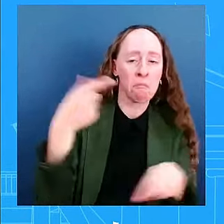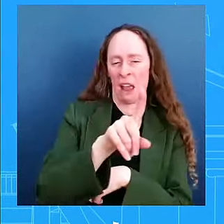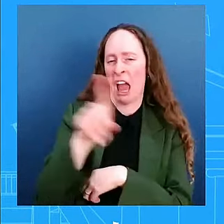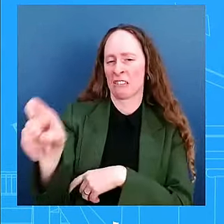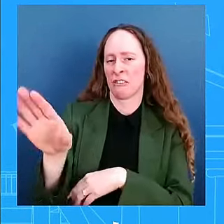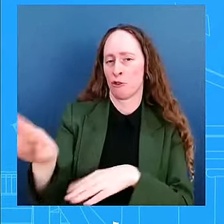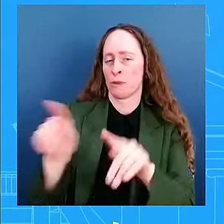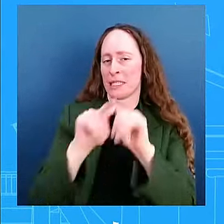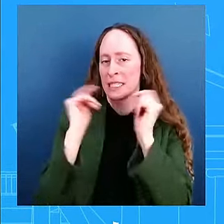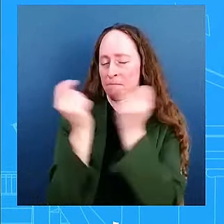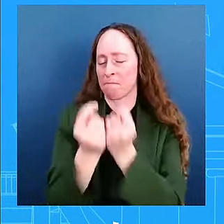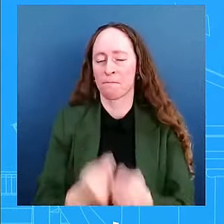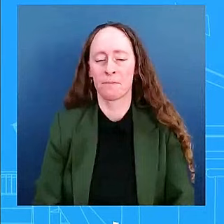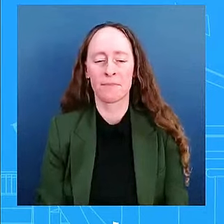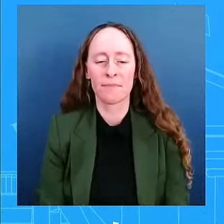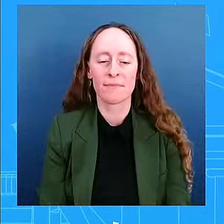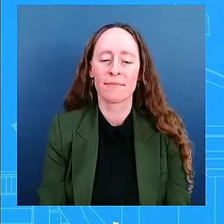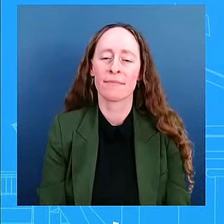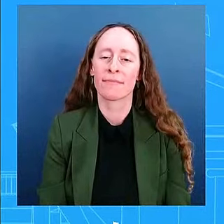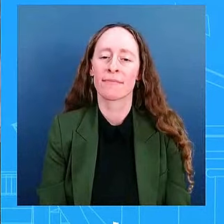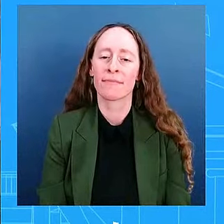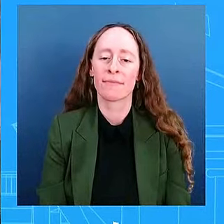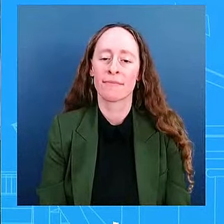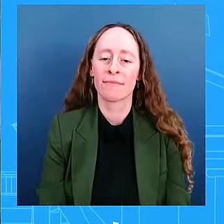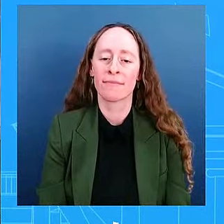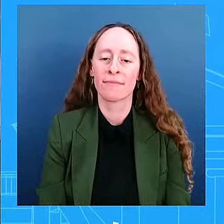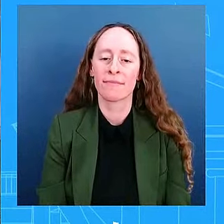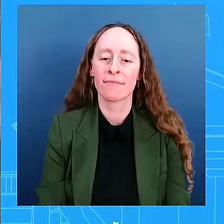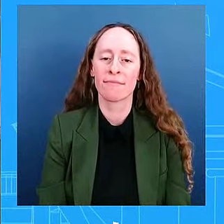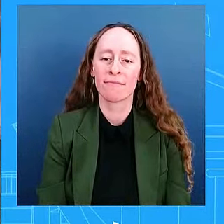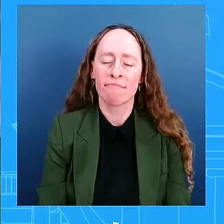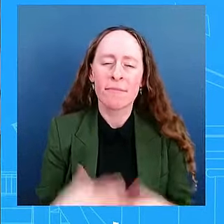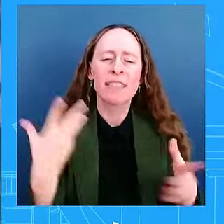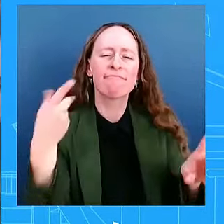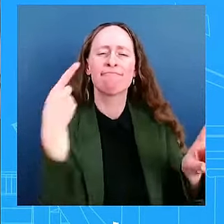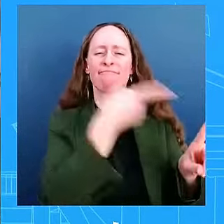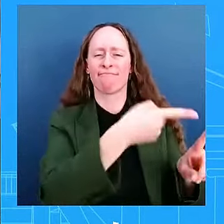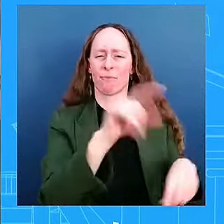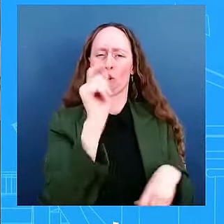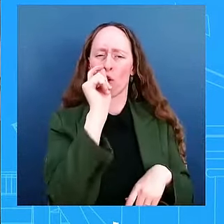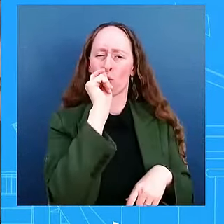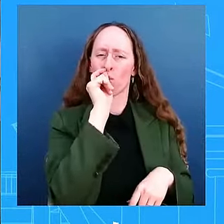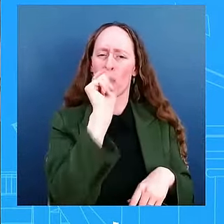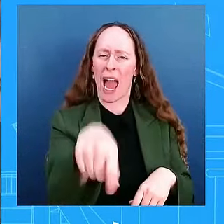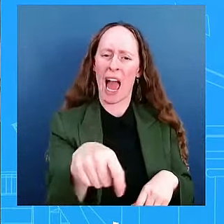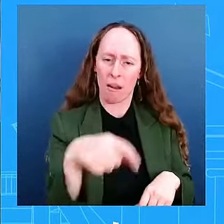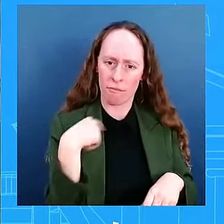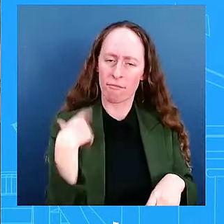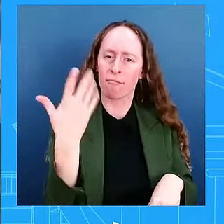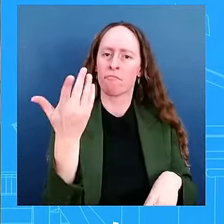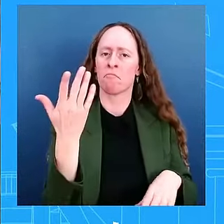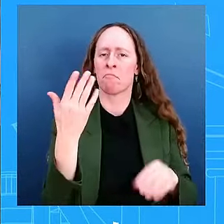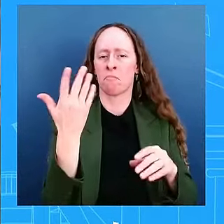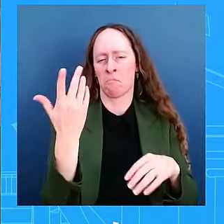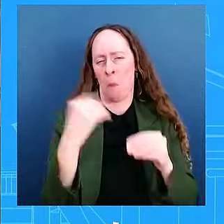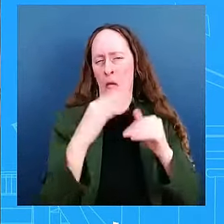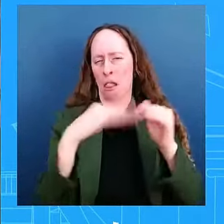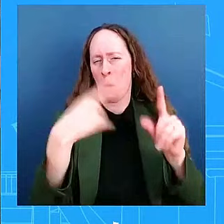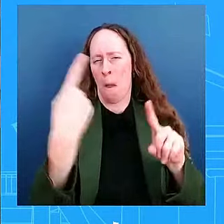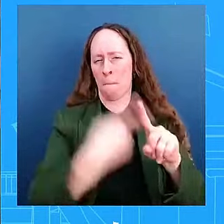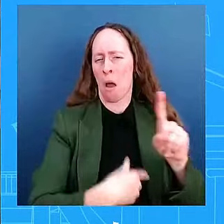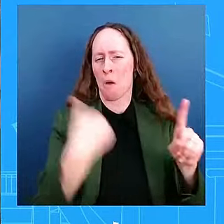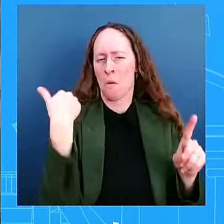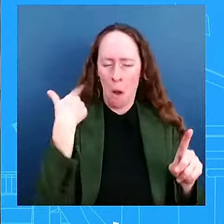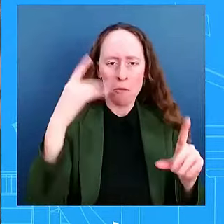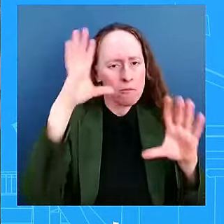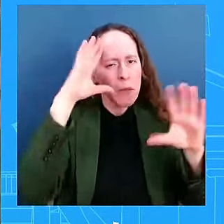Uh, just back to Ukraine. It's been more than a month now since the President told us that there were discussions about allowing Ukraine to